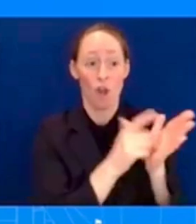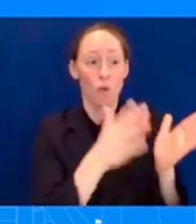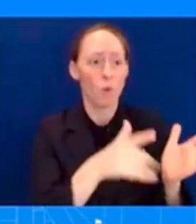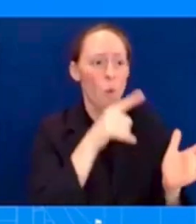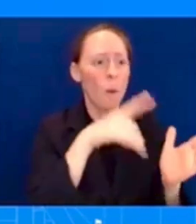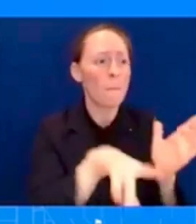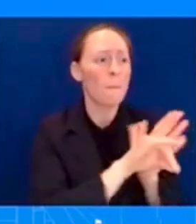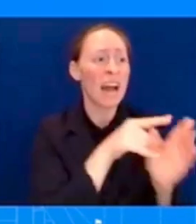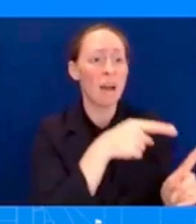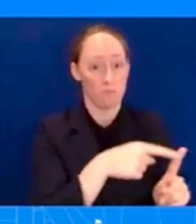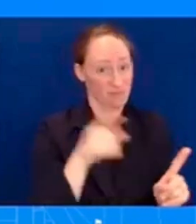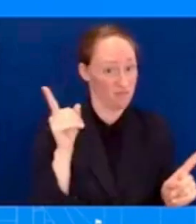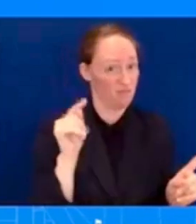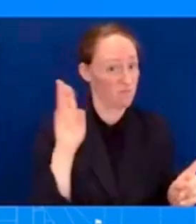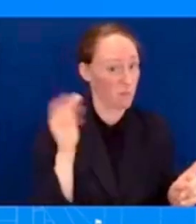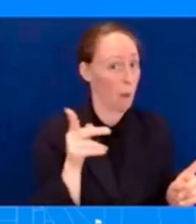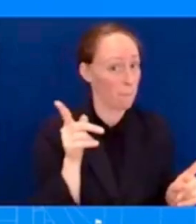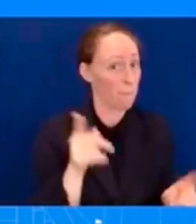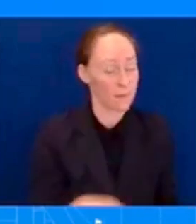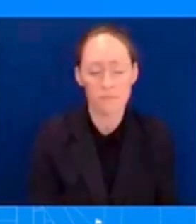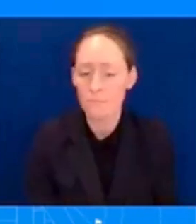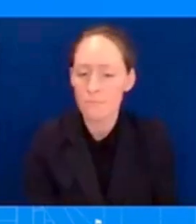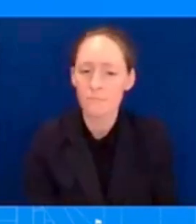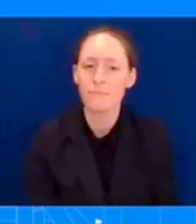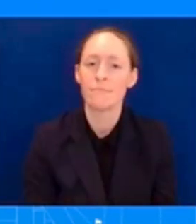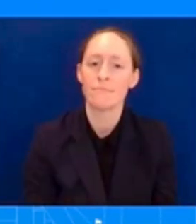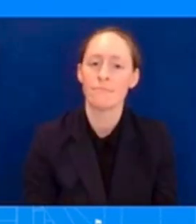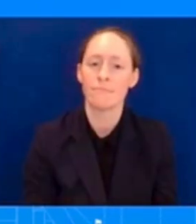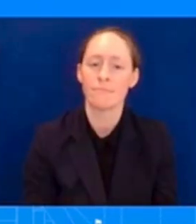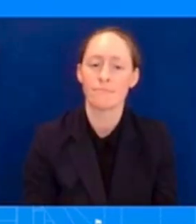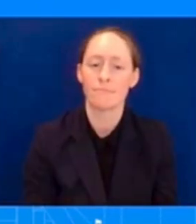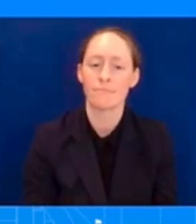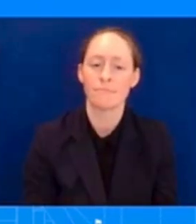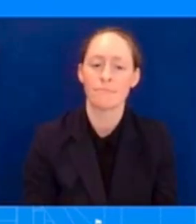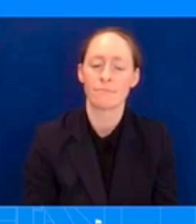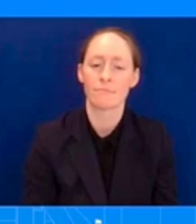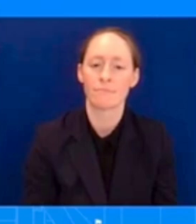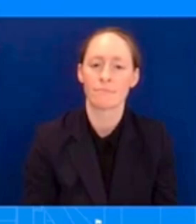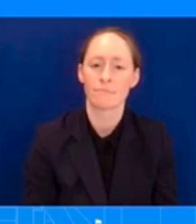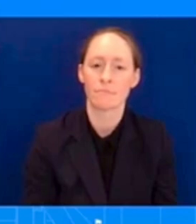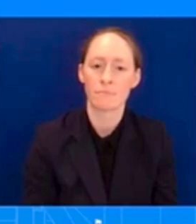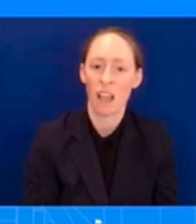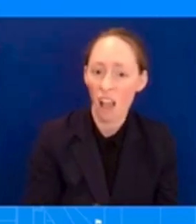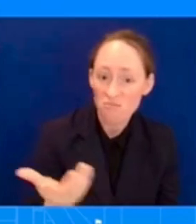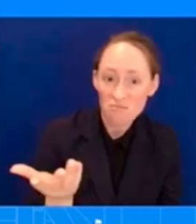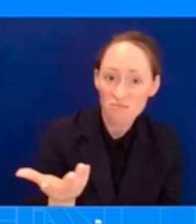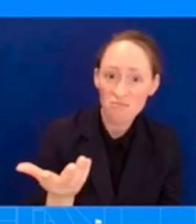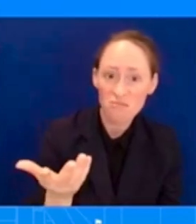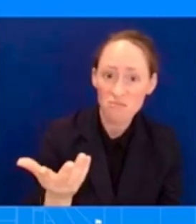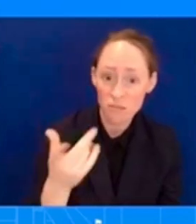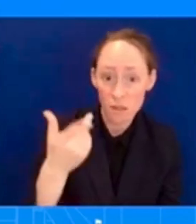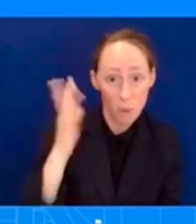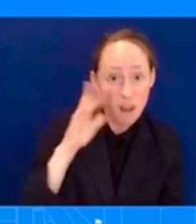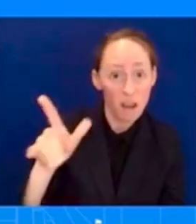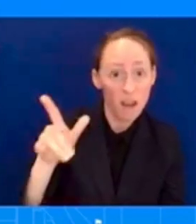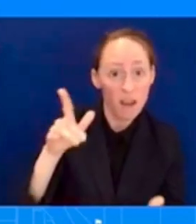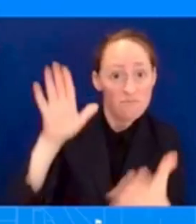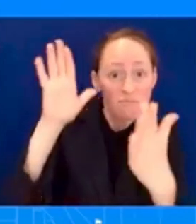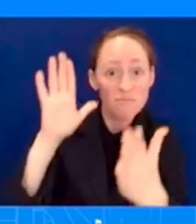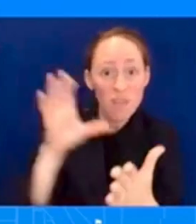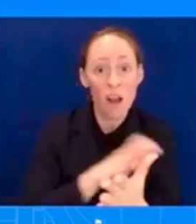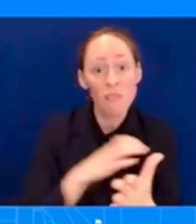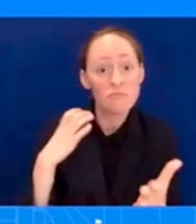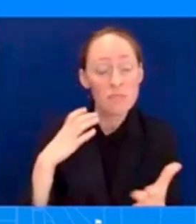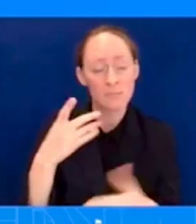before Congress to answer questions for the sake of transparency. That is up to the Department of Justice. Okay. And then on Iran, former Vice President